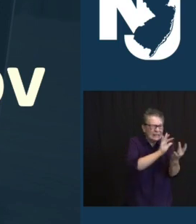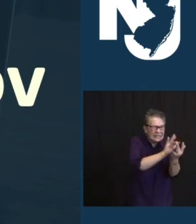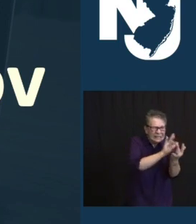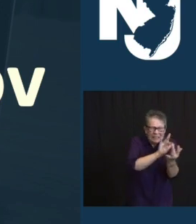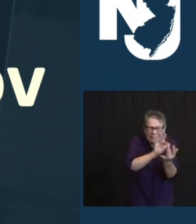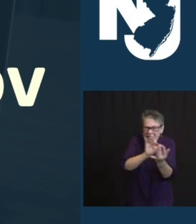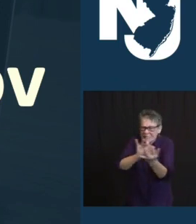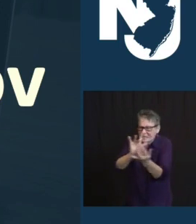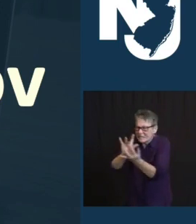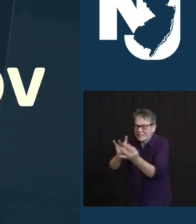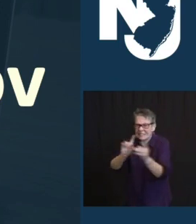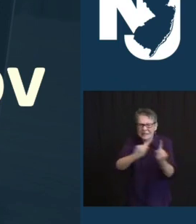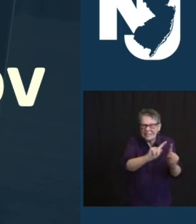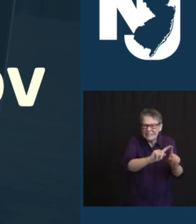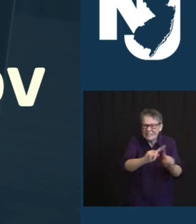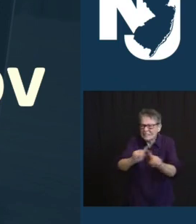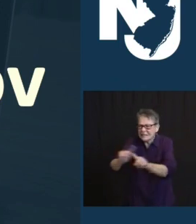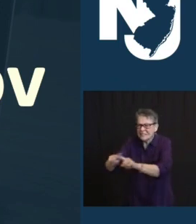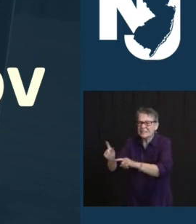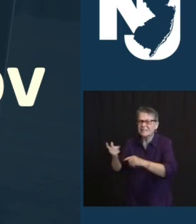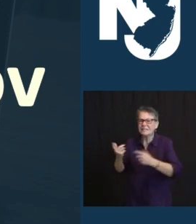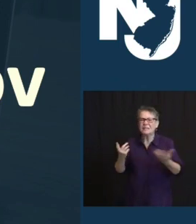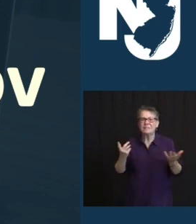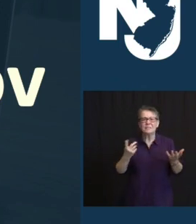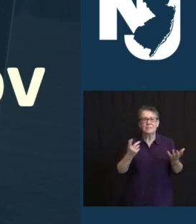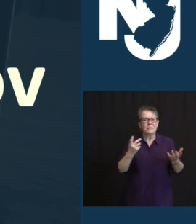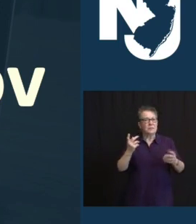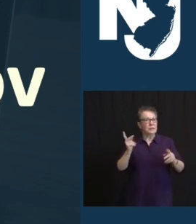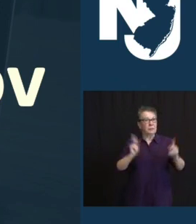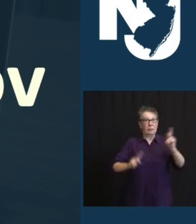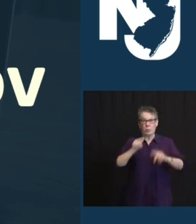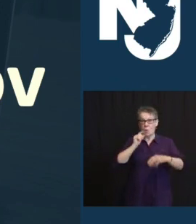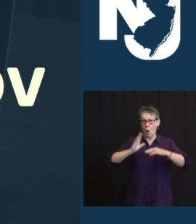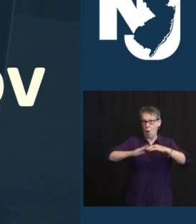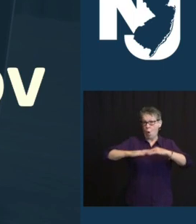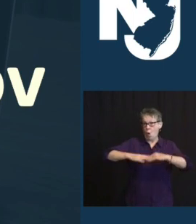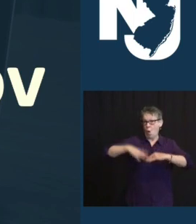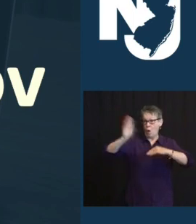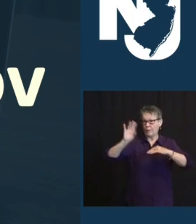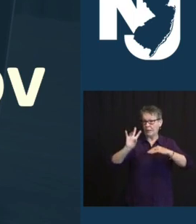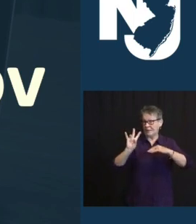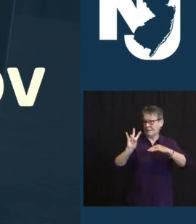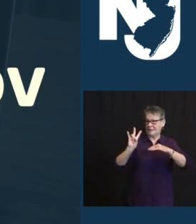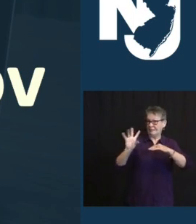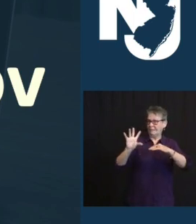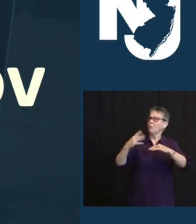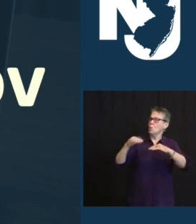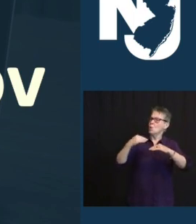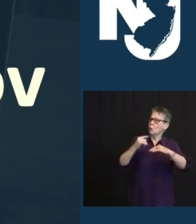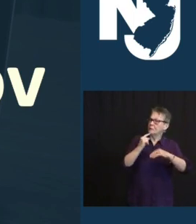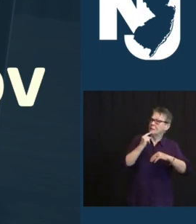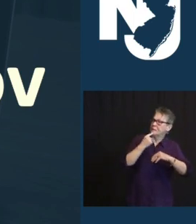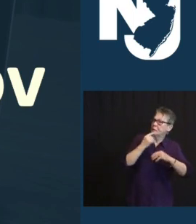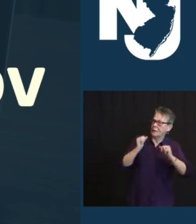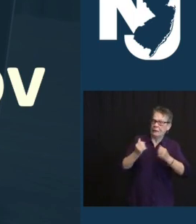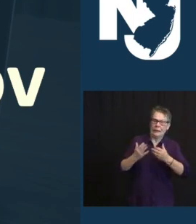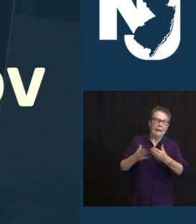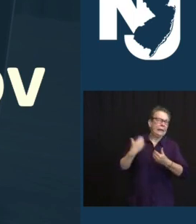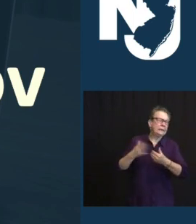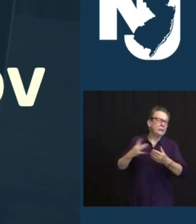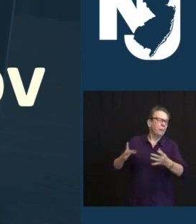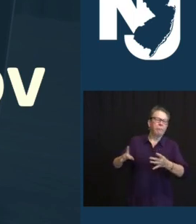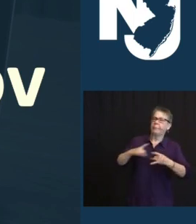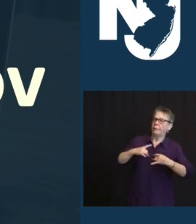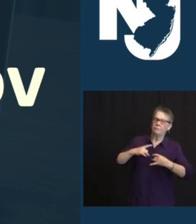THIS AGE GROUP ARE AMONG OUR MOST VULNERABLE RESIDENTS. REMEMBER, WE WENT, A LOT OF STATES DID THIS IN STEPS, WE WENT RIGHT DOWN TO 65